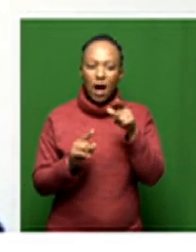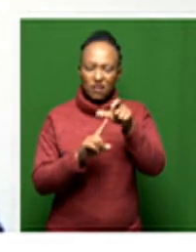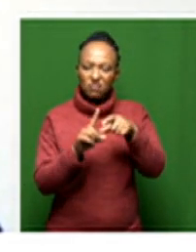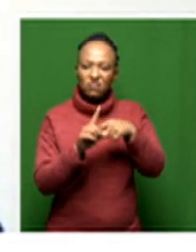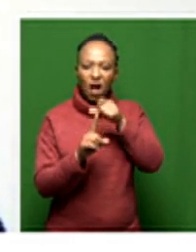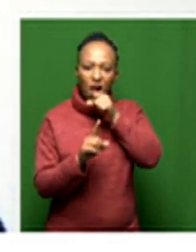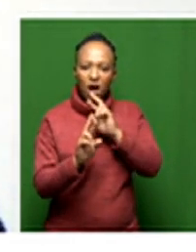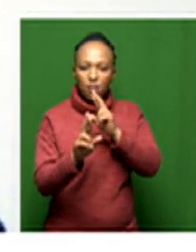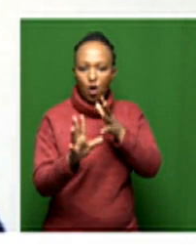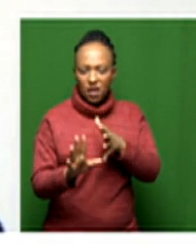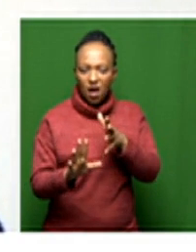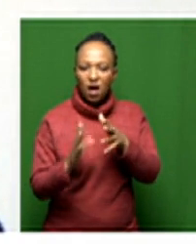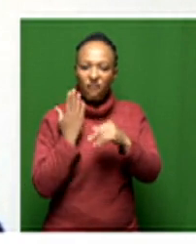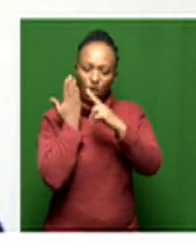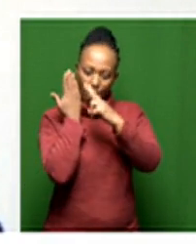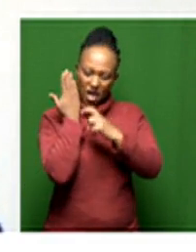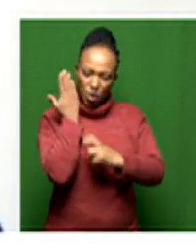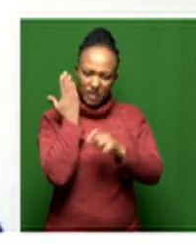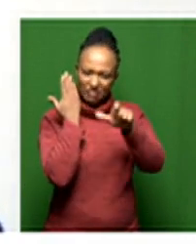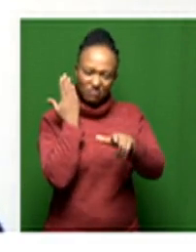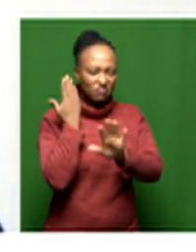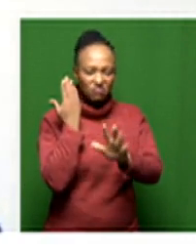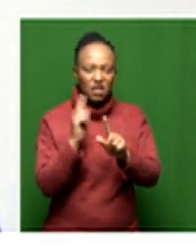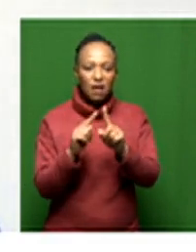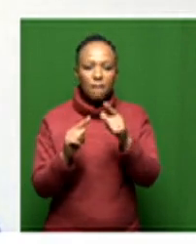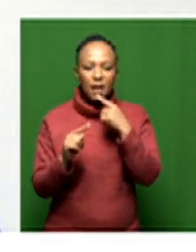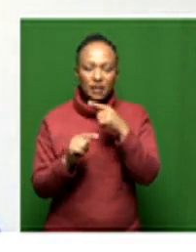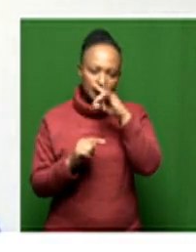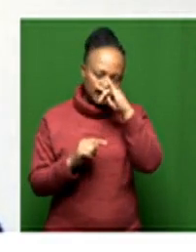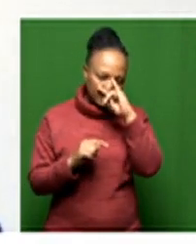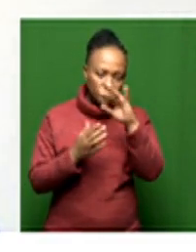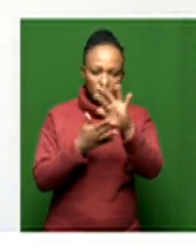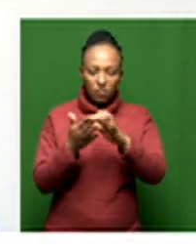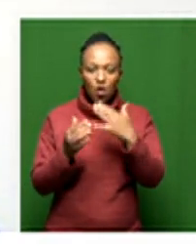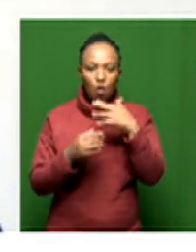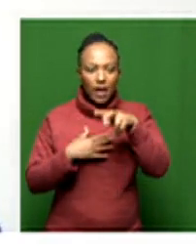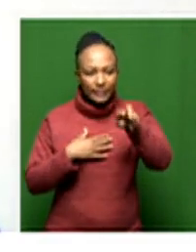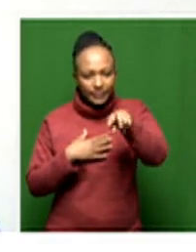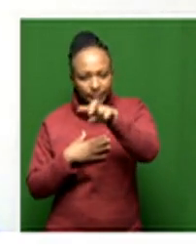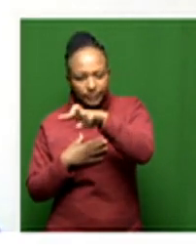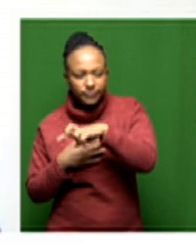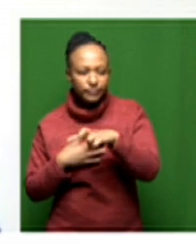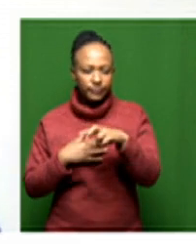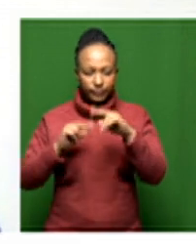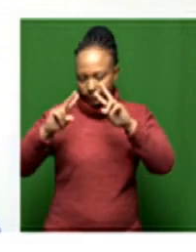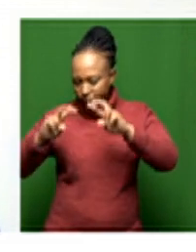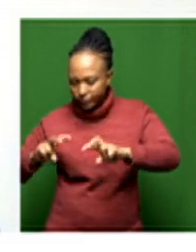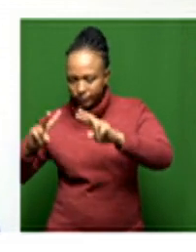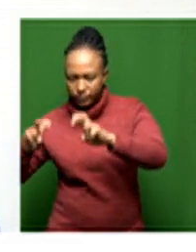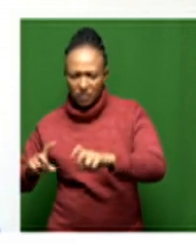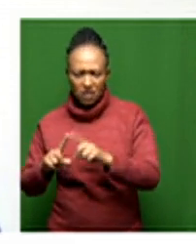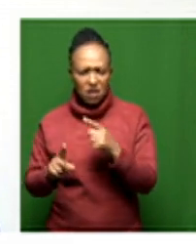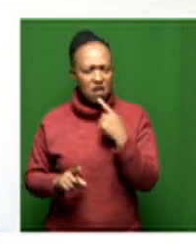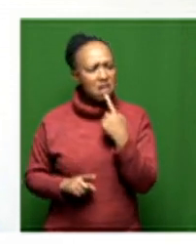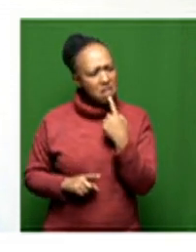more of a journalist but a lot of the the themes in that cartoon were adventure based and exploration and i